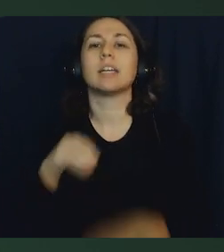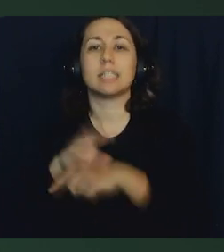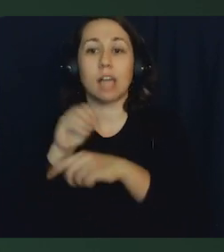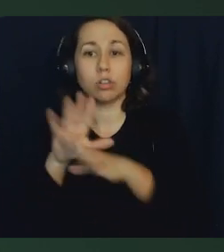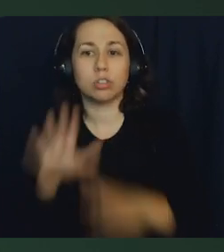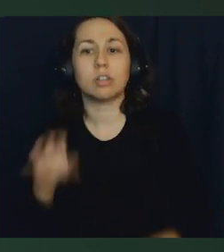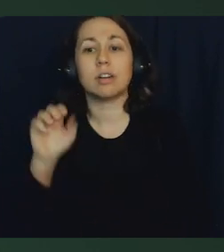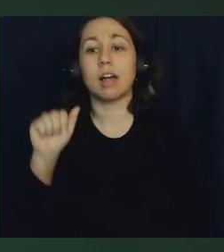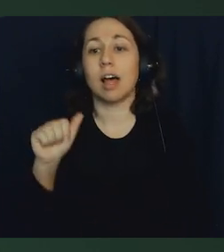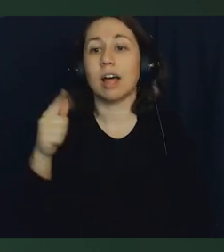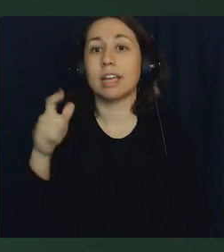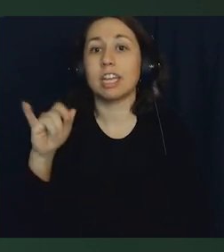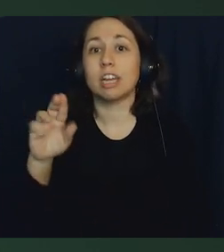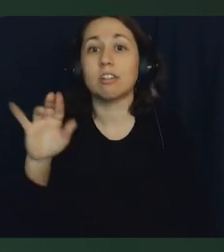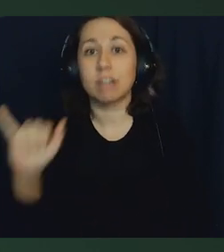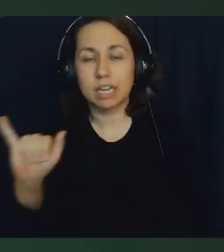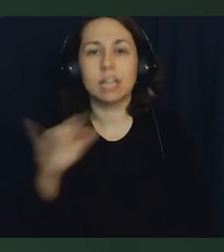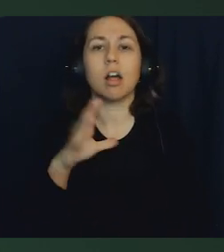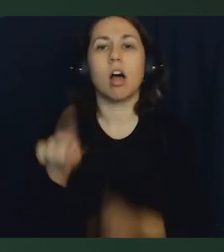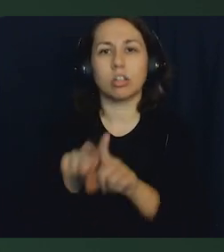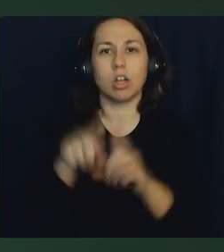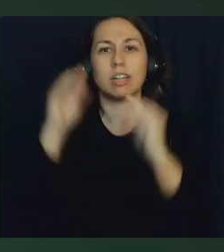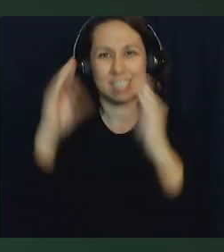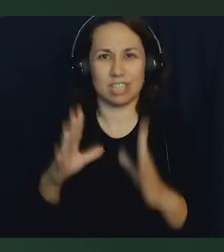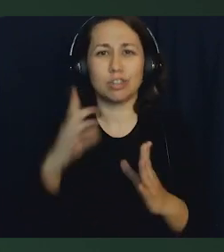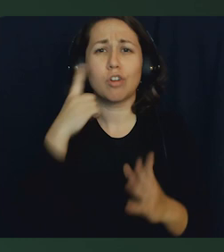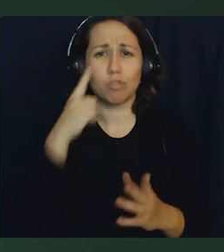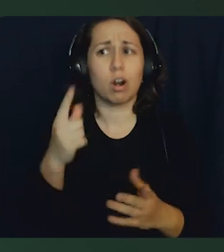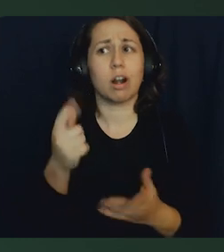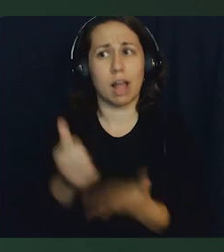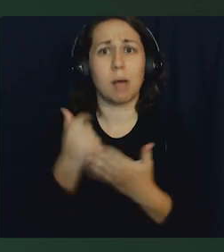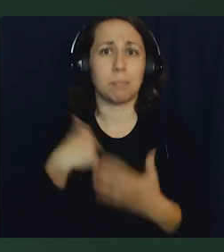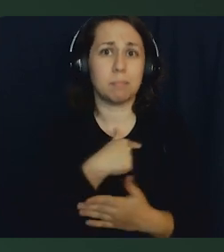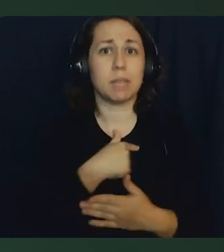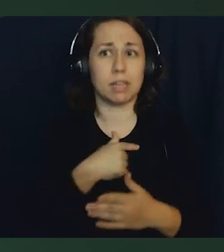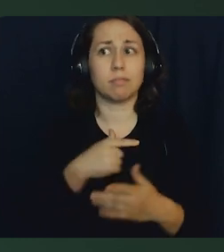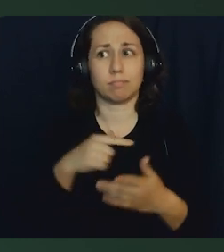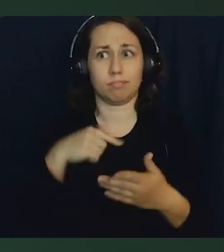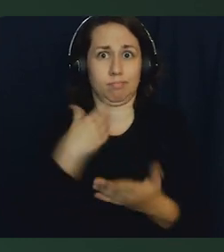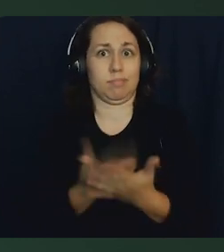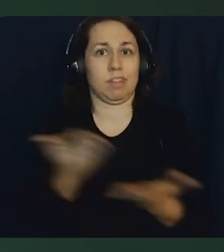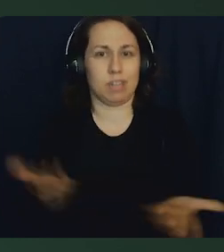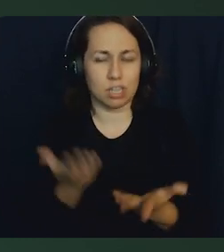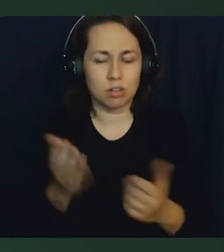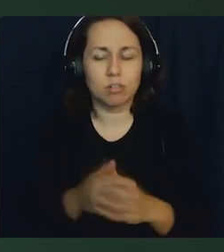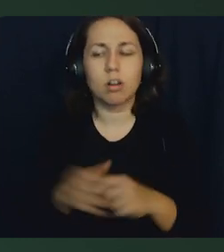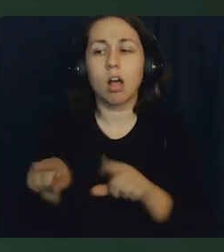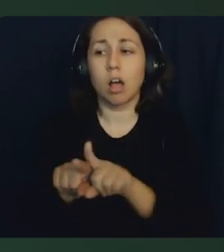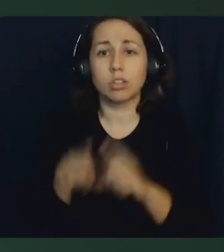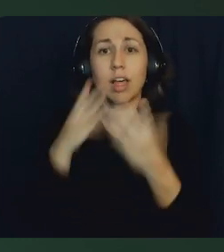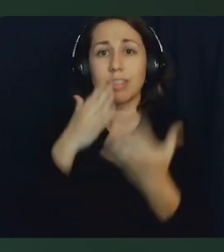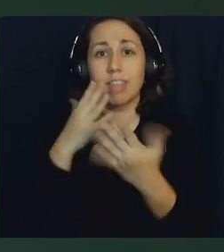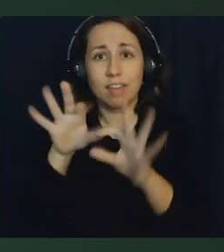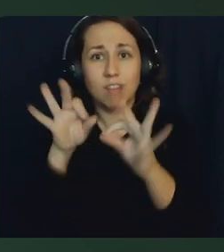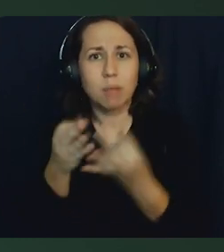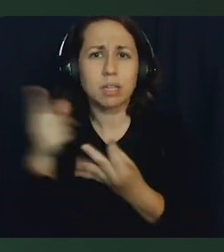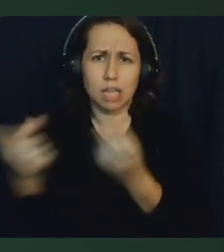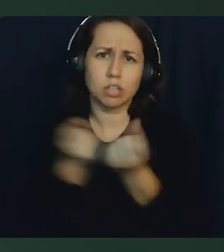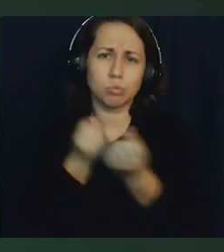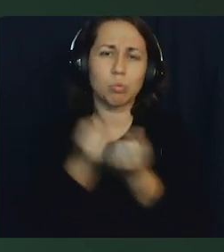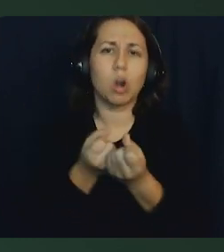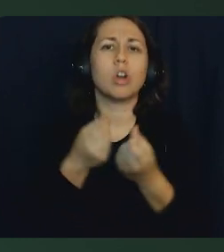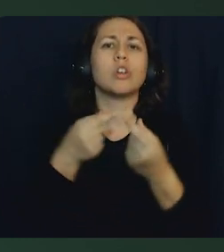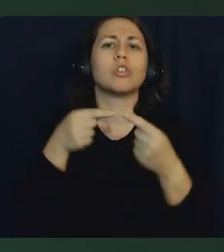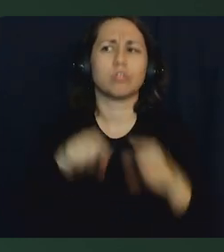Gasai, the IAB counselor, Mrs. Aguirre, and all of my IAB teachers for making this possible. I would also like to